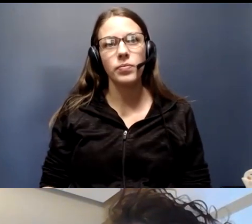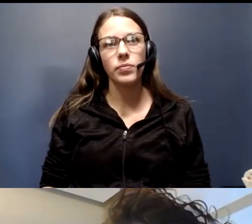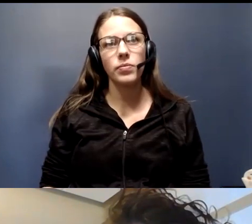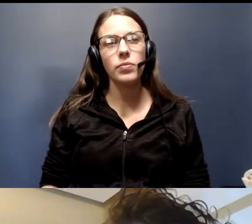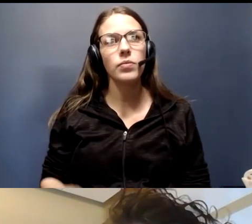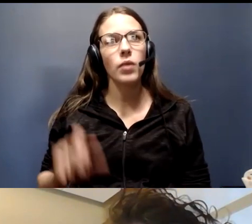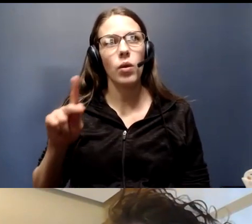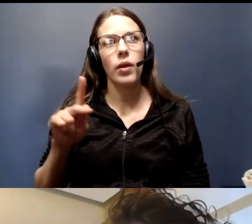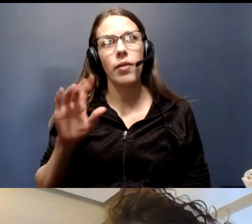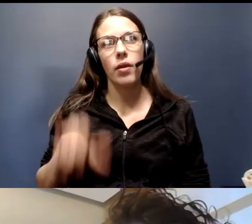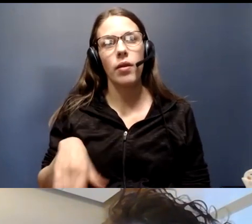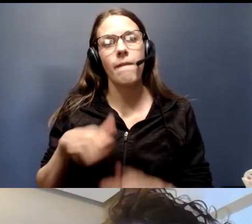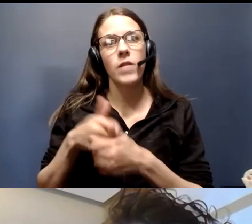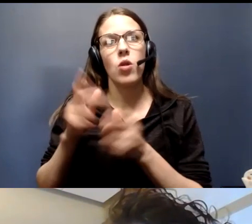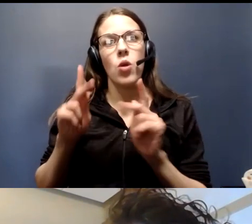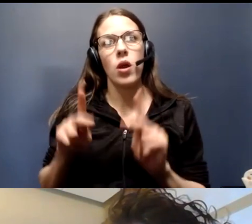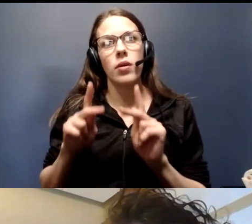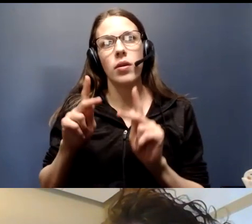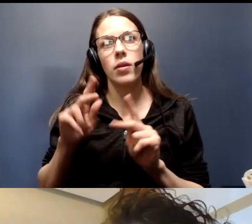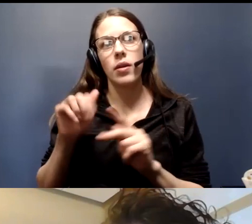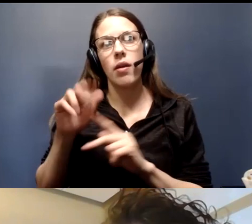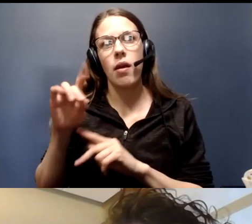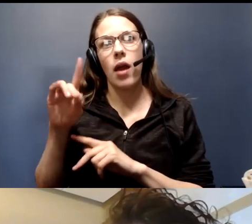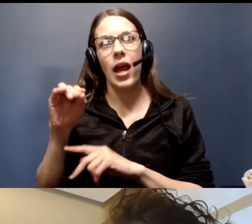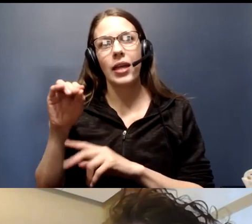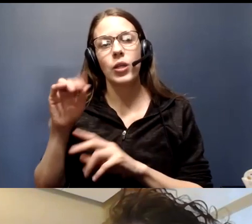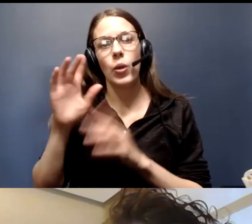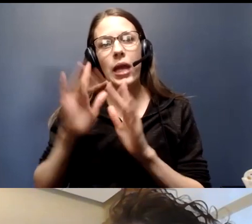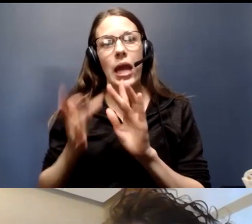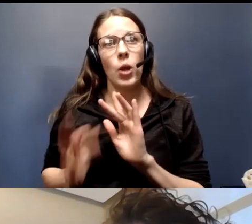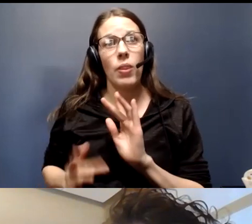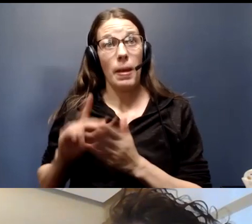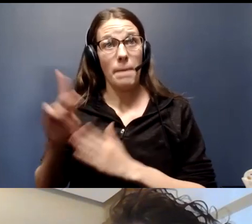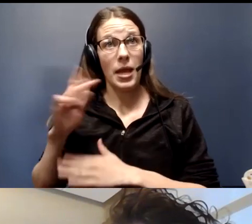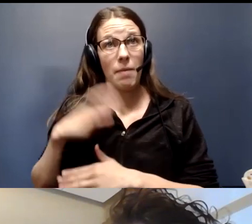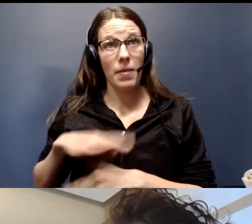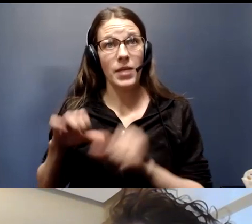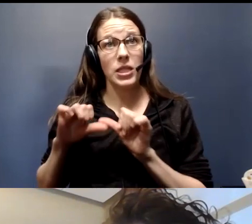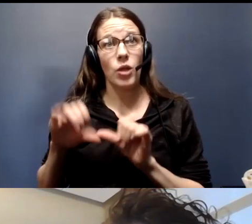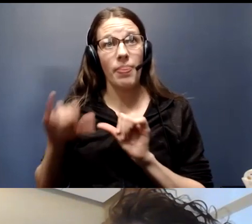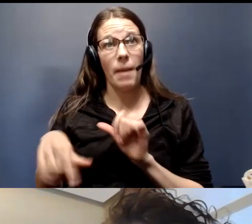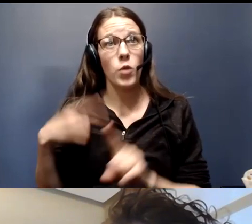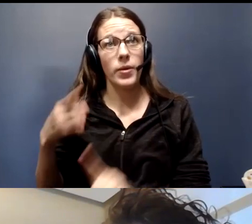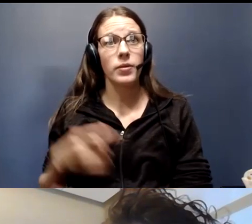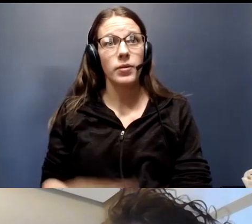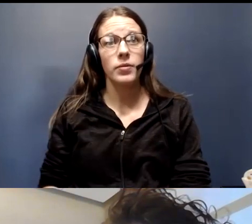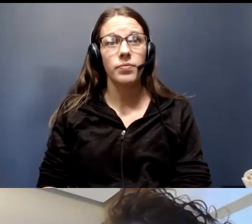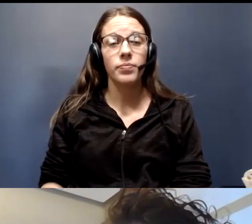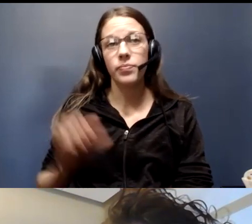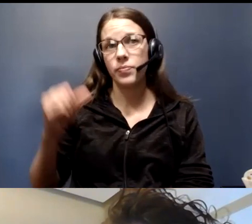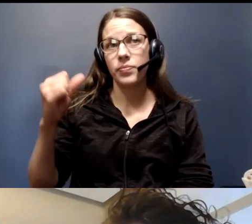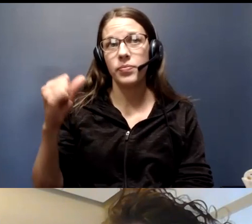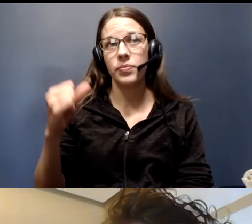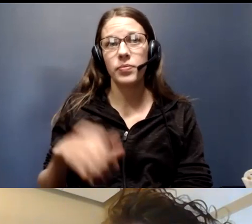Okay, and then I think a follow-up, just if the audio cutout, were they paid and were benefits continued at that point? Yes.